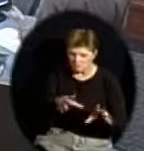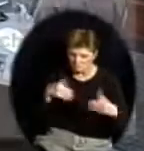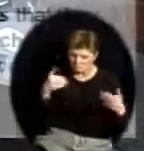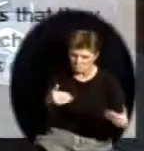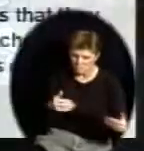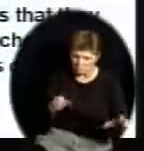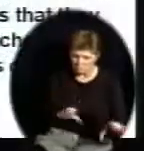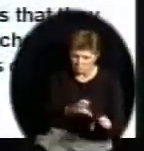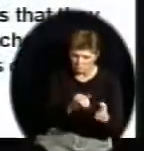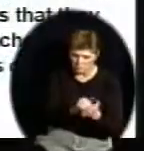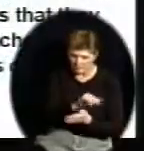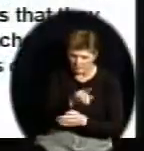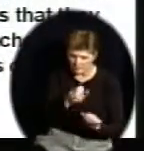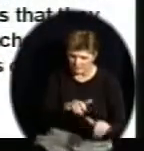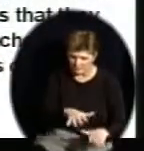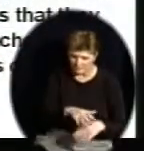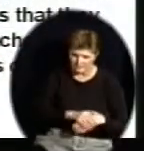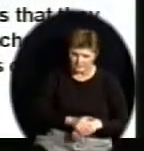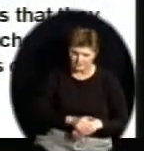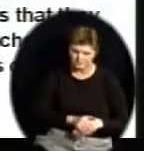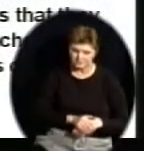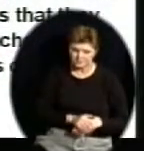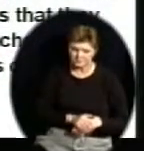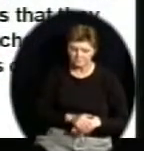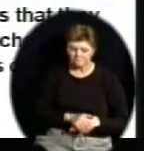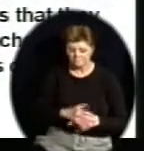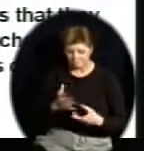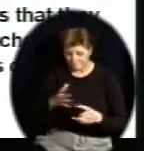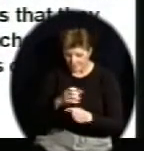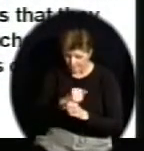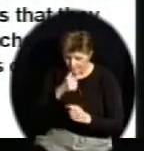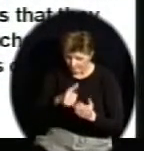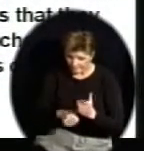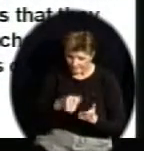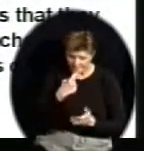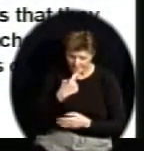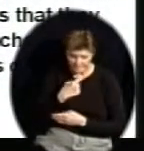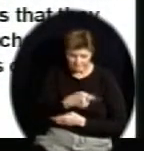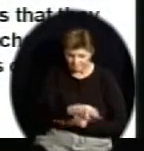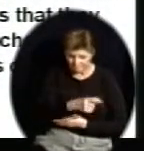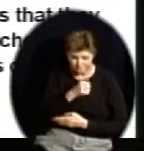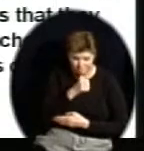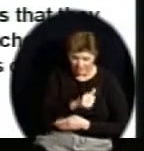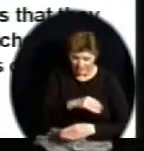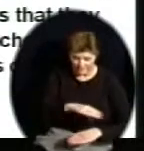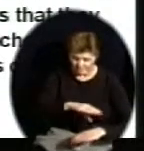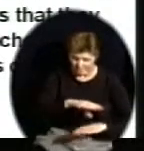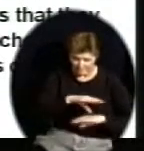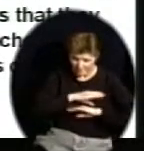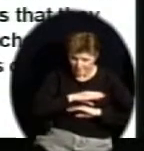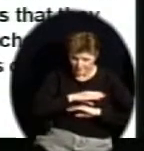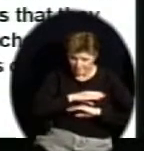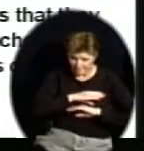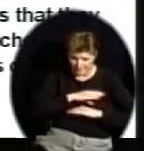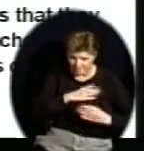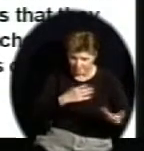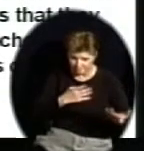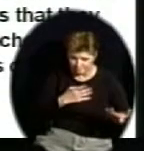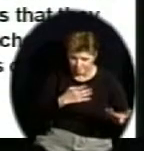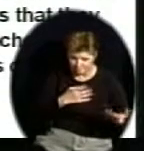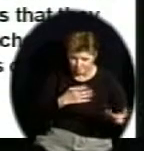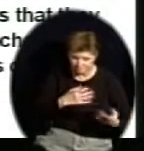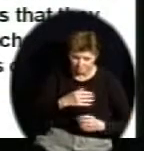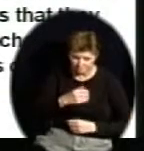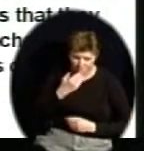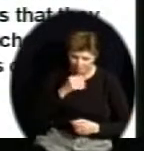we get a letter that indicates our child is under satisfactory category. We could have told you that before she took the test. And that, you know, certainly